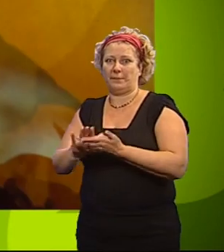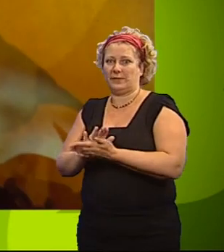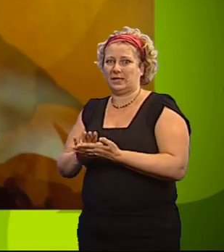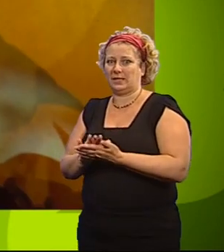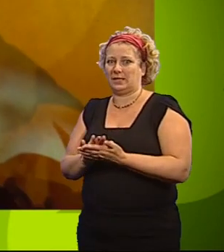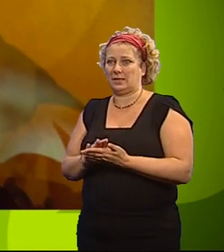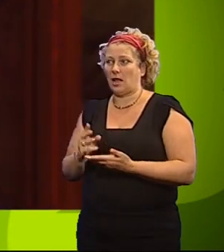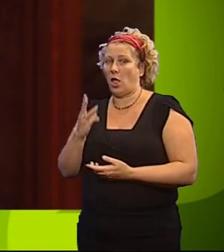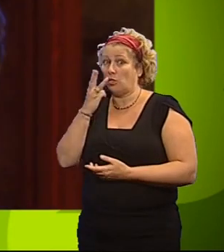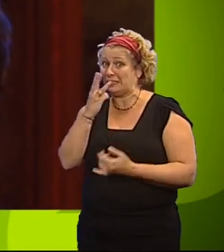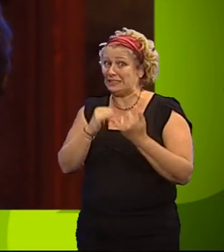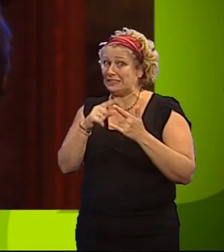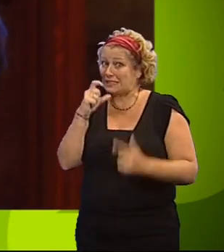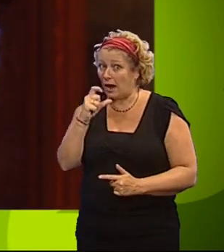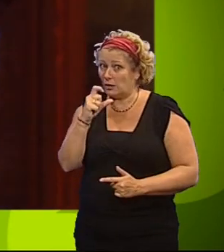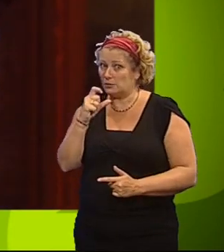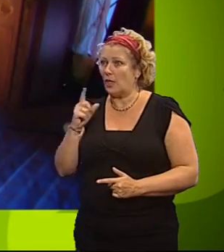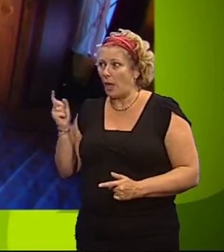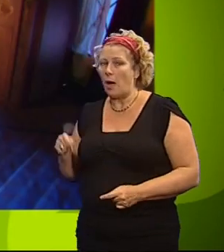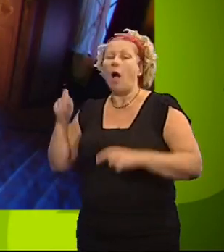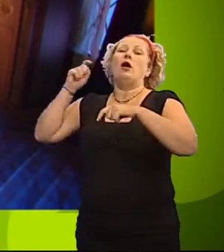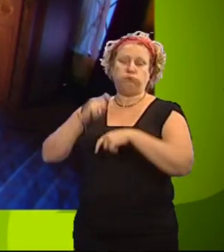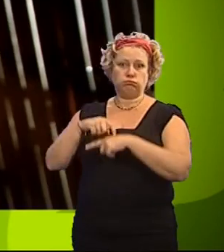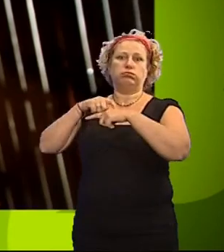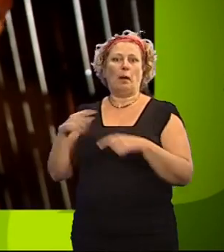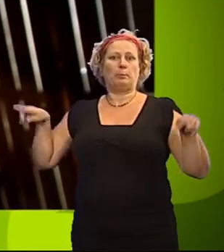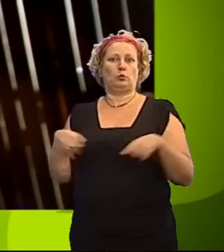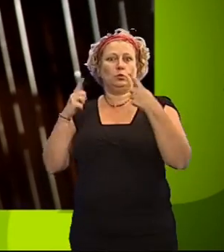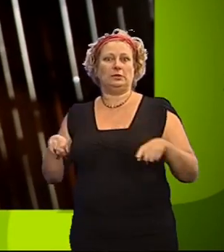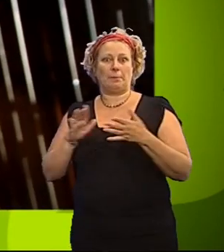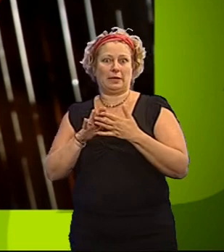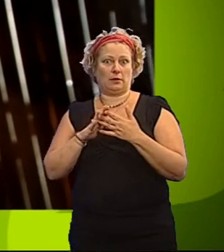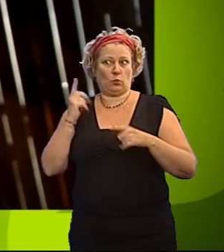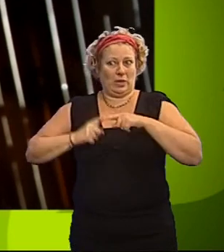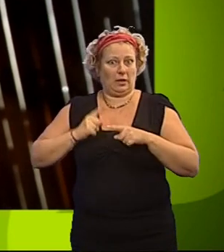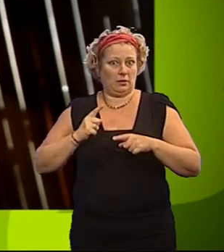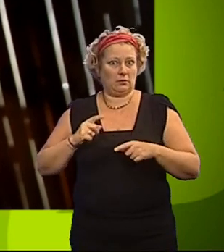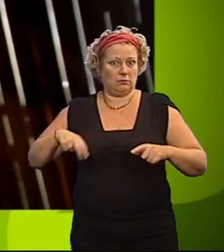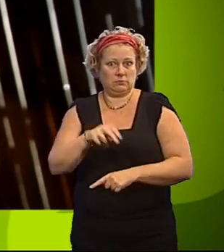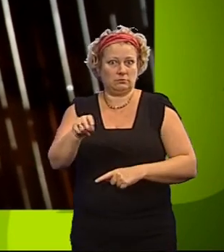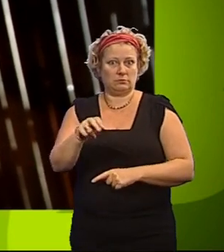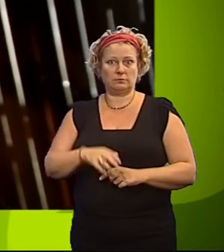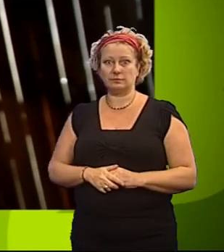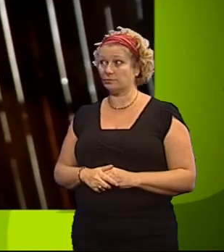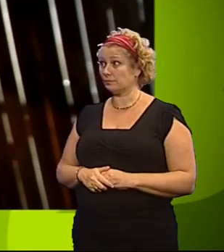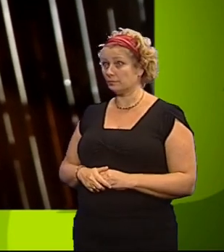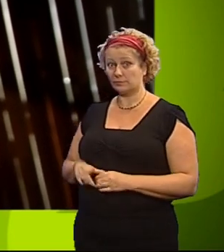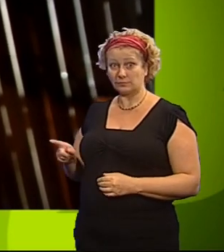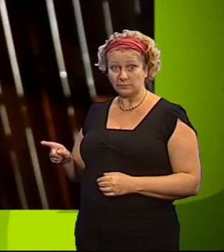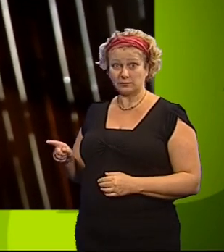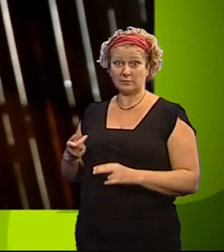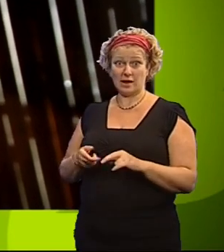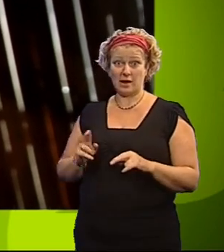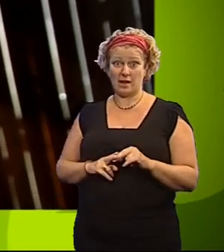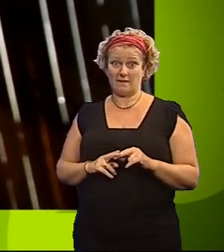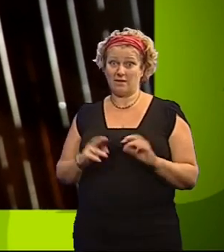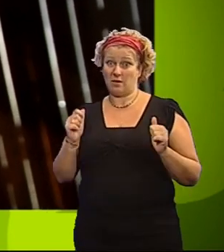until the gramophone starts playing, so you'll have to be quick. If he remains undetected, Tim will be safe and just a flaw from